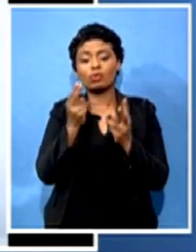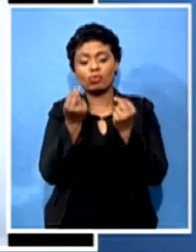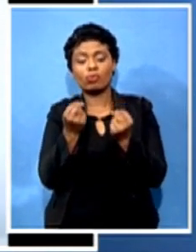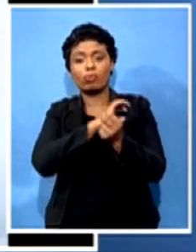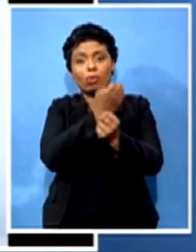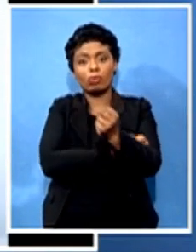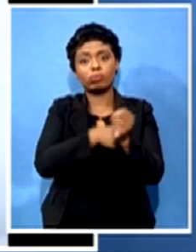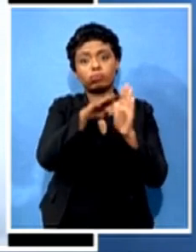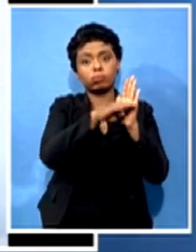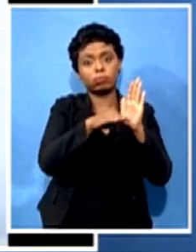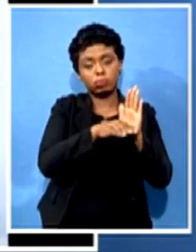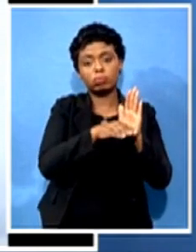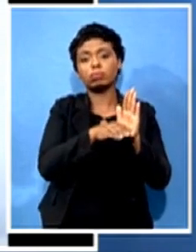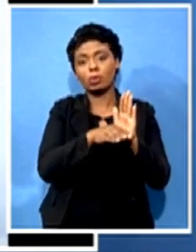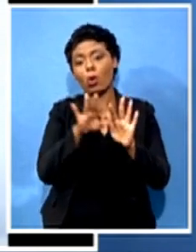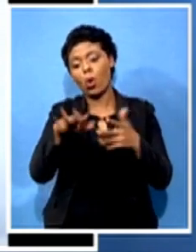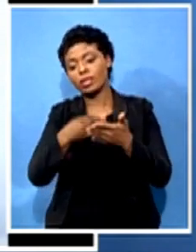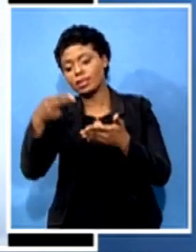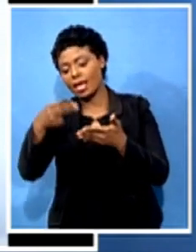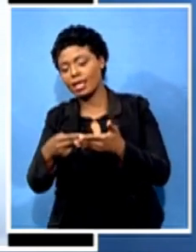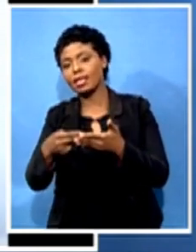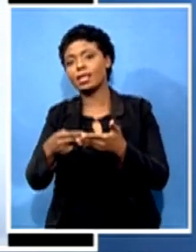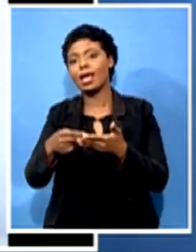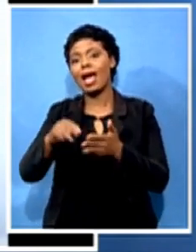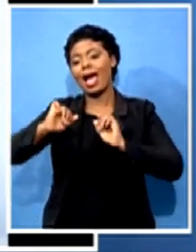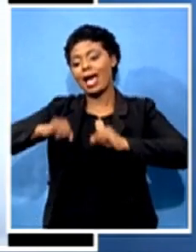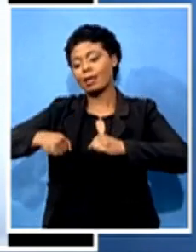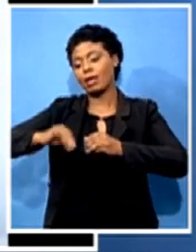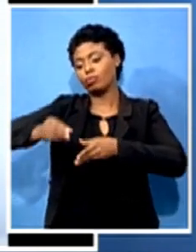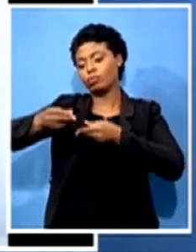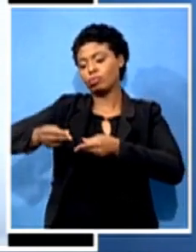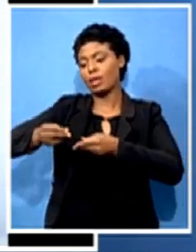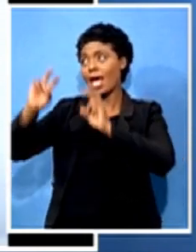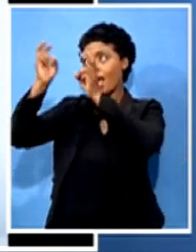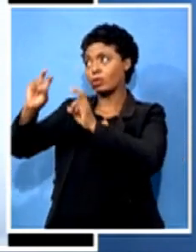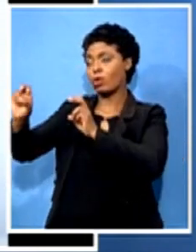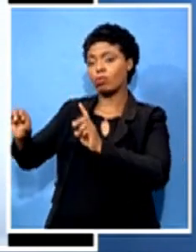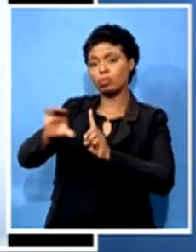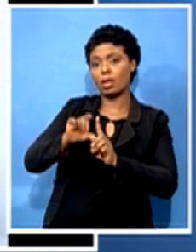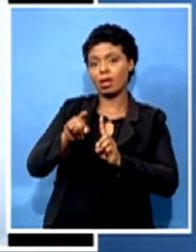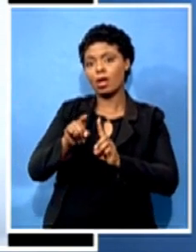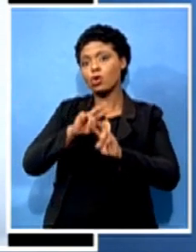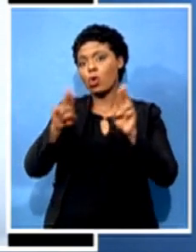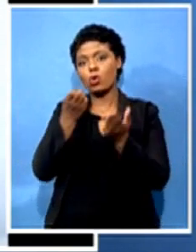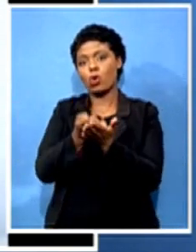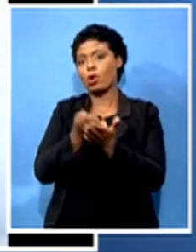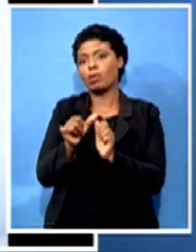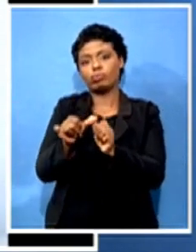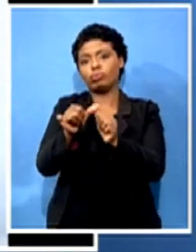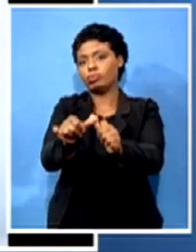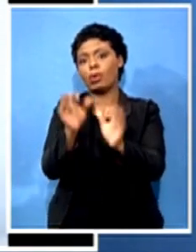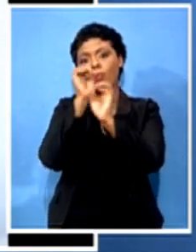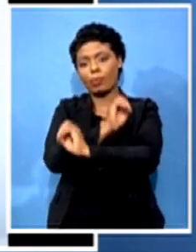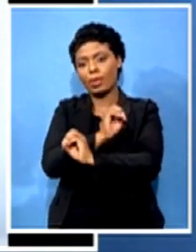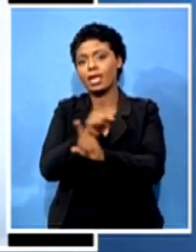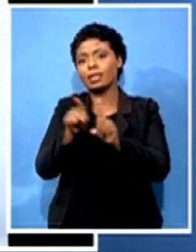by ESCOM has meant that, you know, no economic activity has been going on, and firms have been unable to recoup investments.